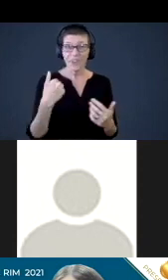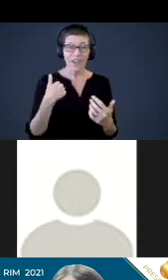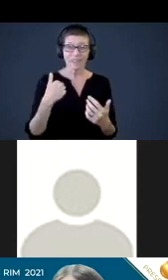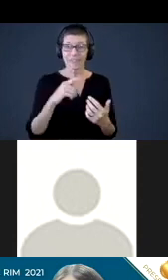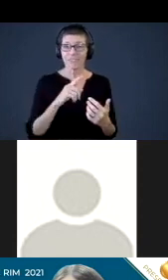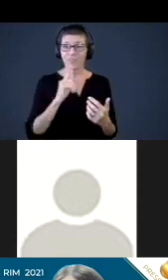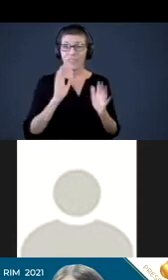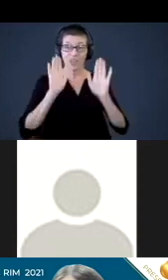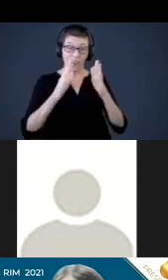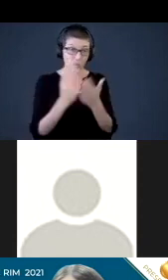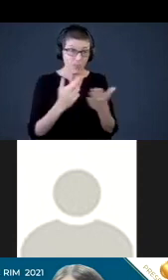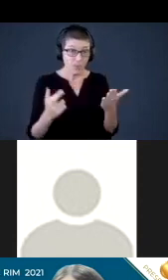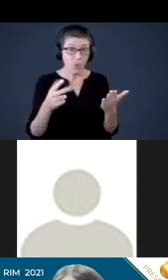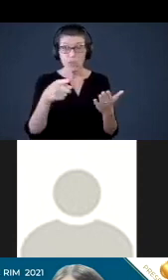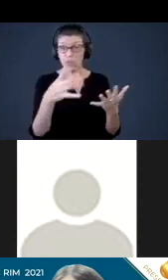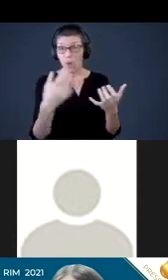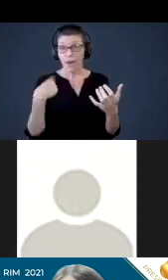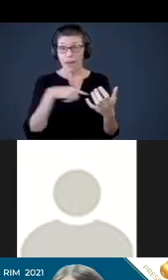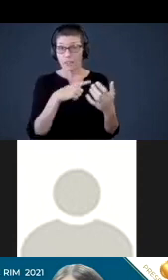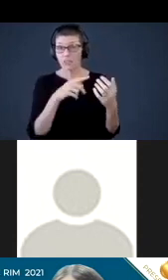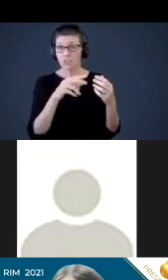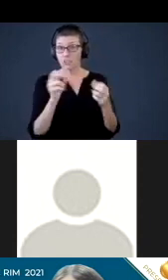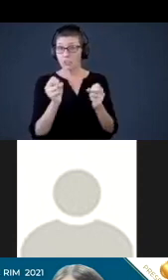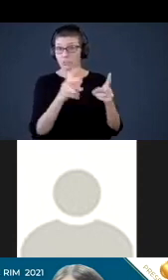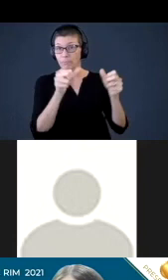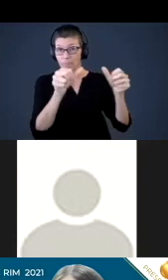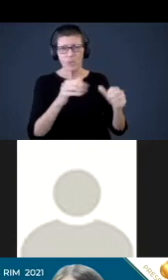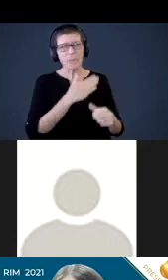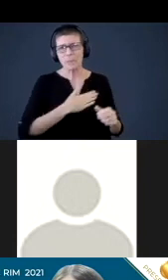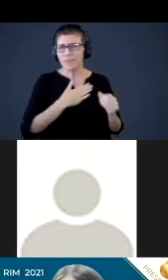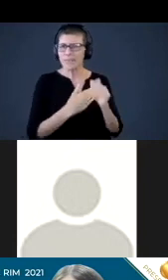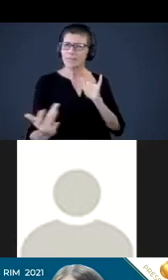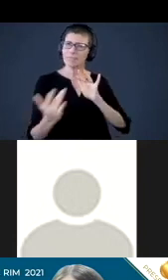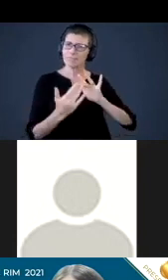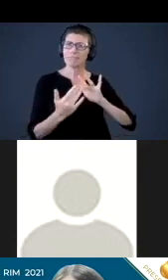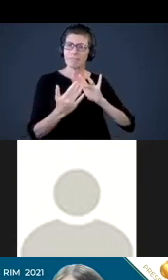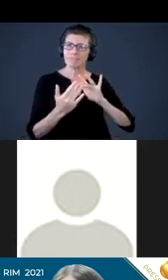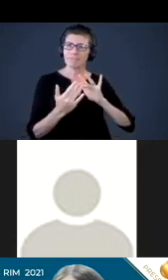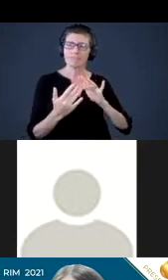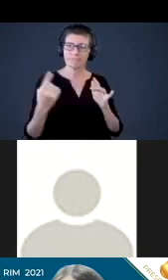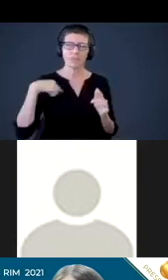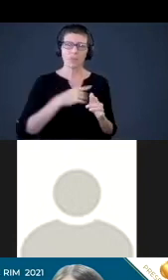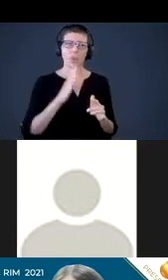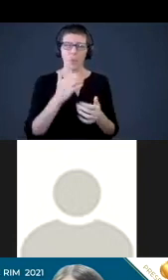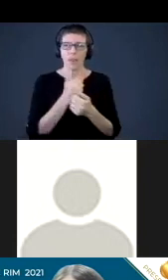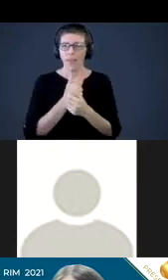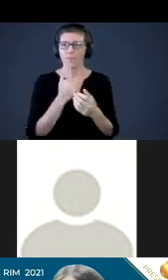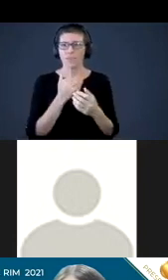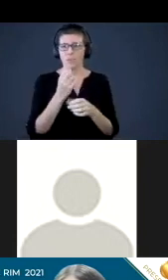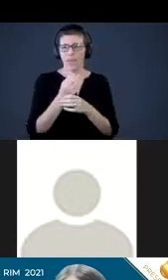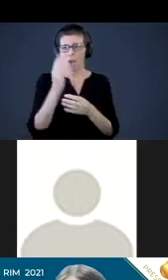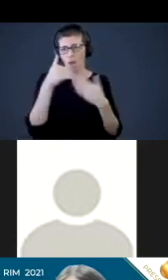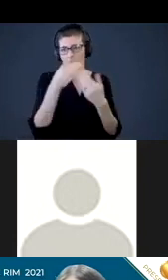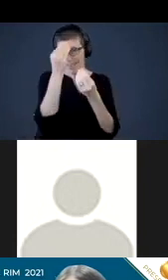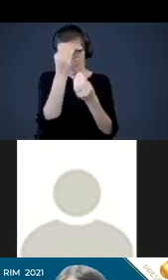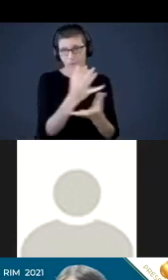resource that you'd like to for us to post, please do reach out to us, as we would love to get all this information to